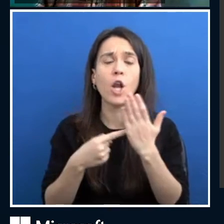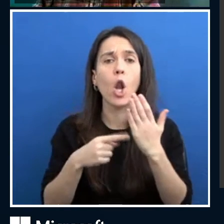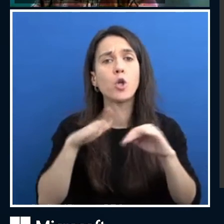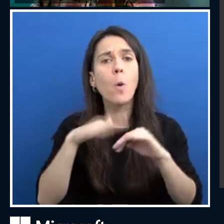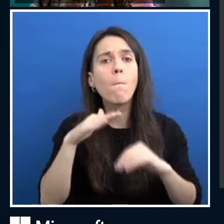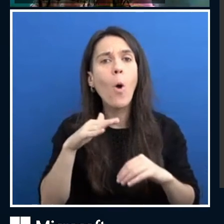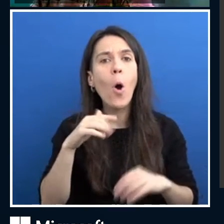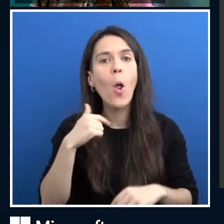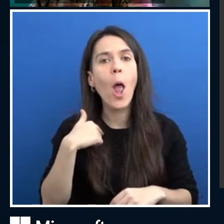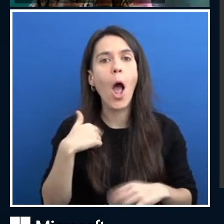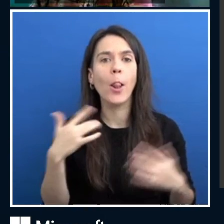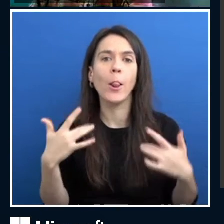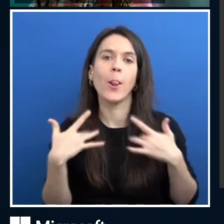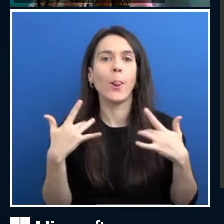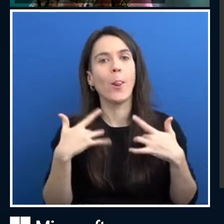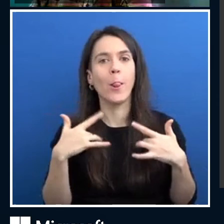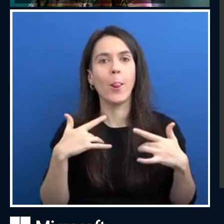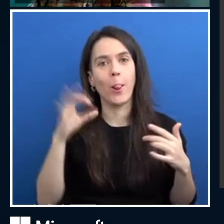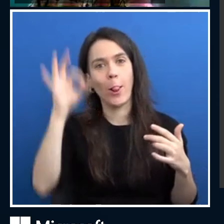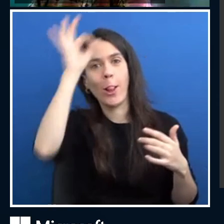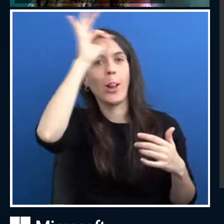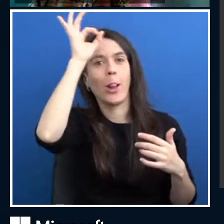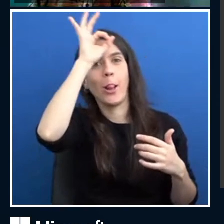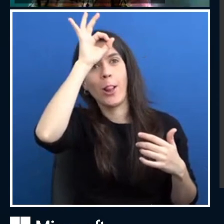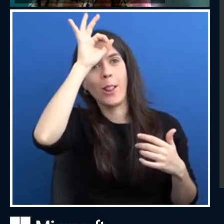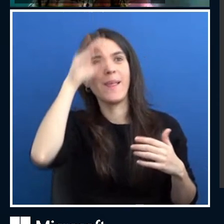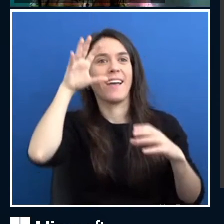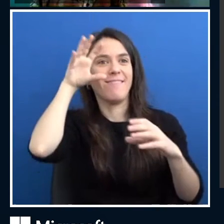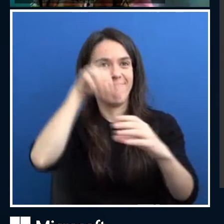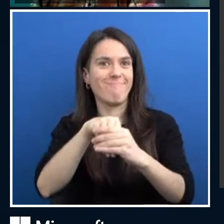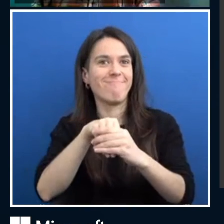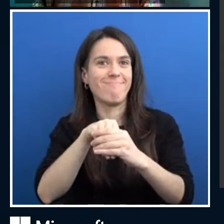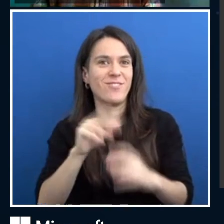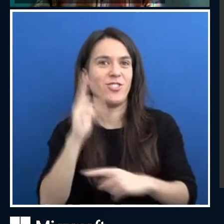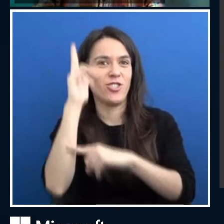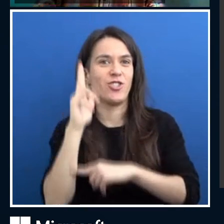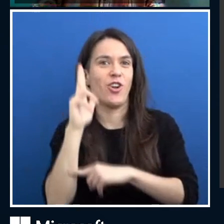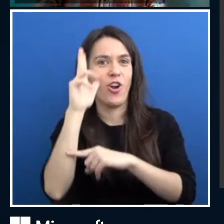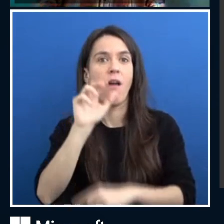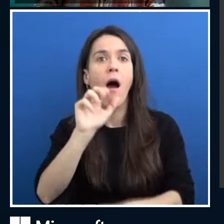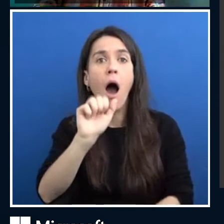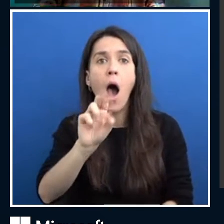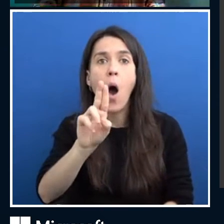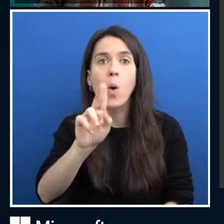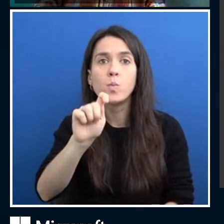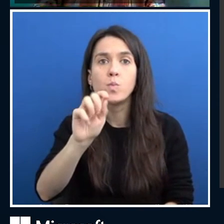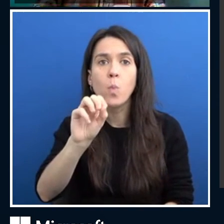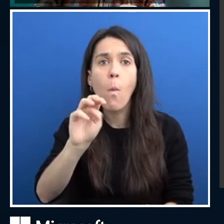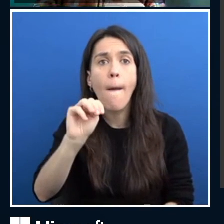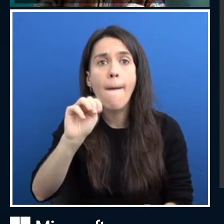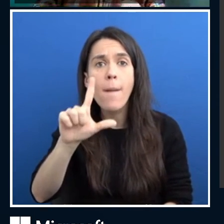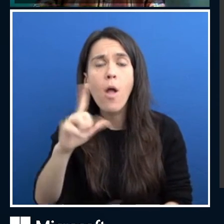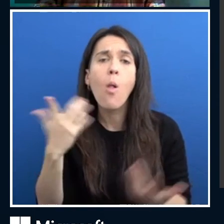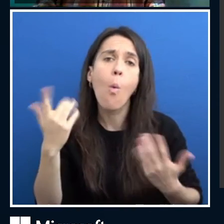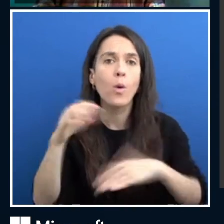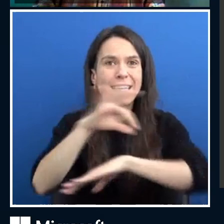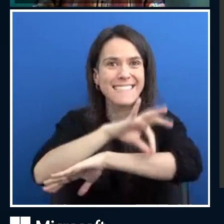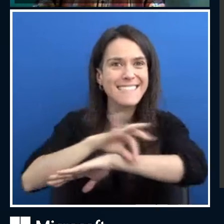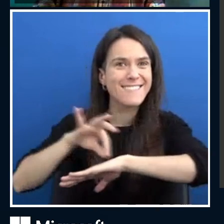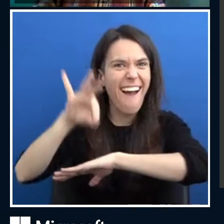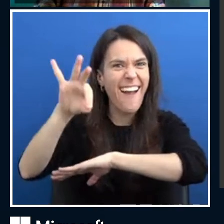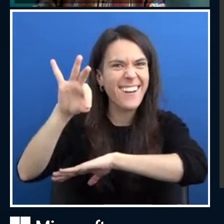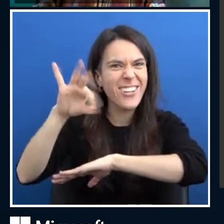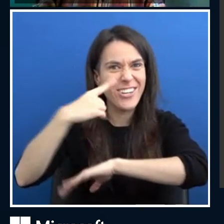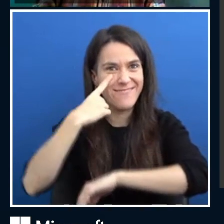a lot about machine learning, you can use auto ML, or you can use graphical tools called designer, uh, to design your models without any programming